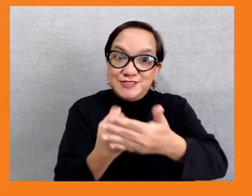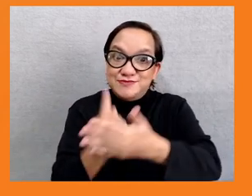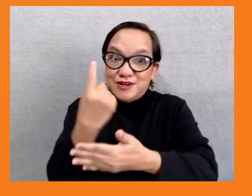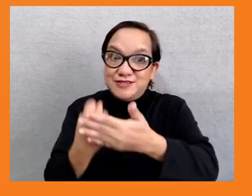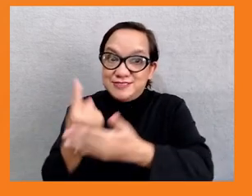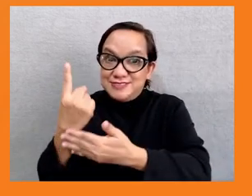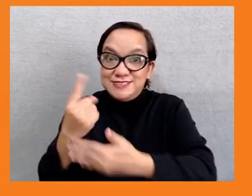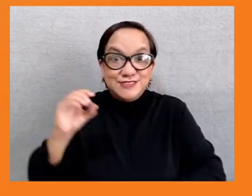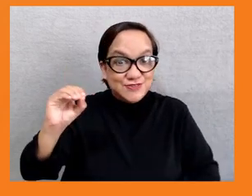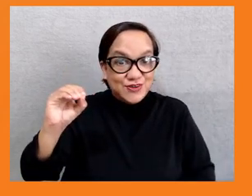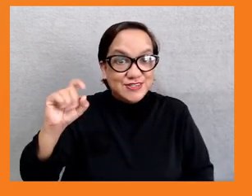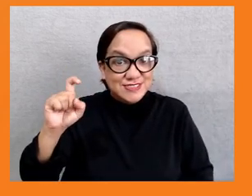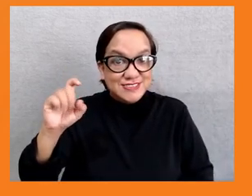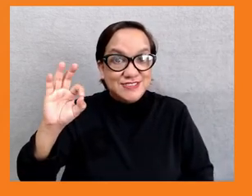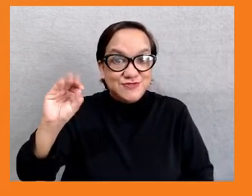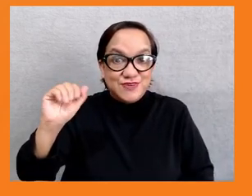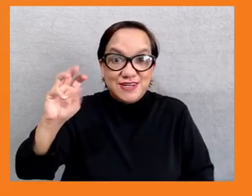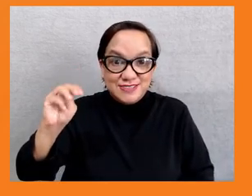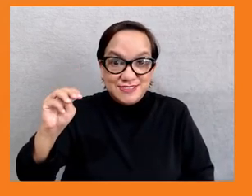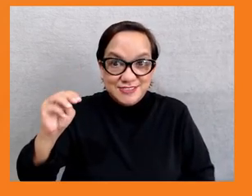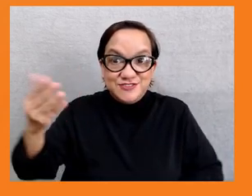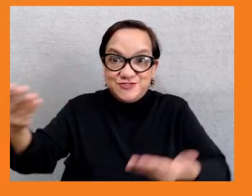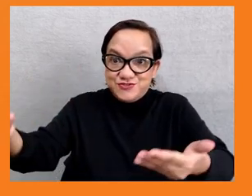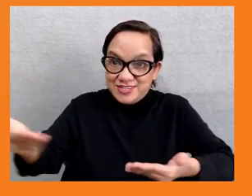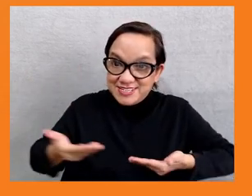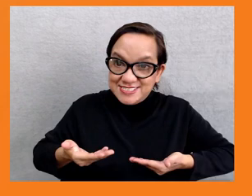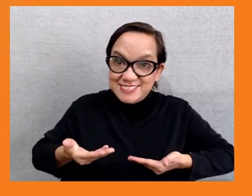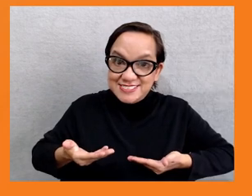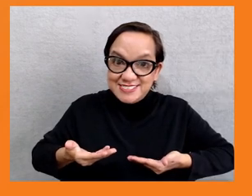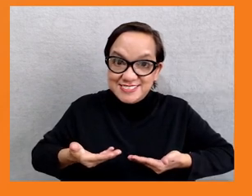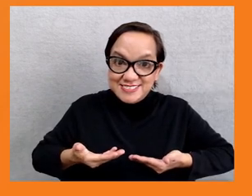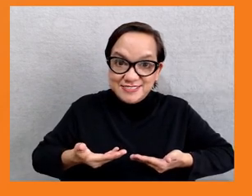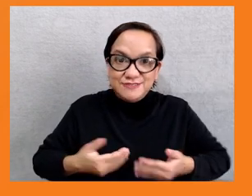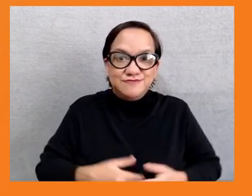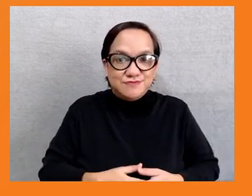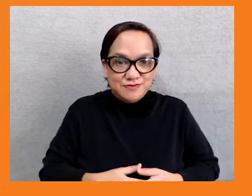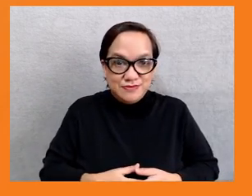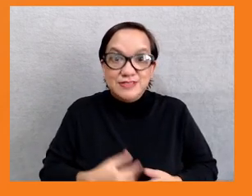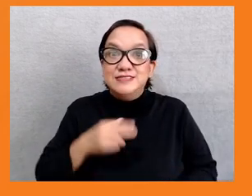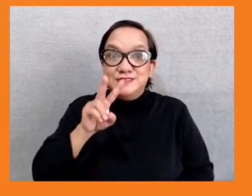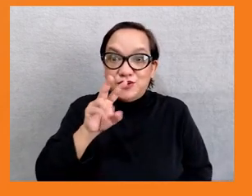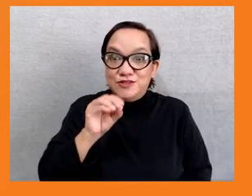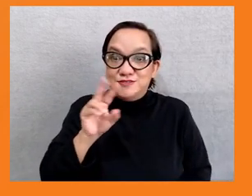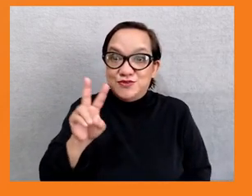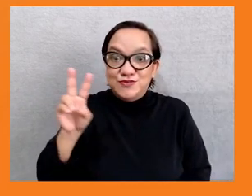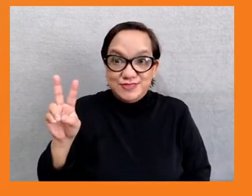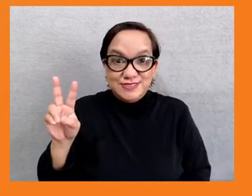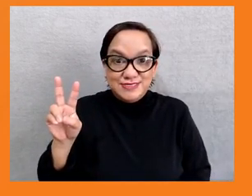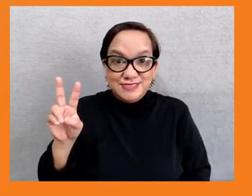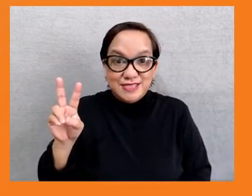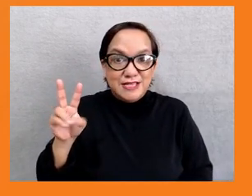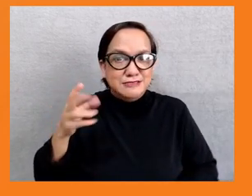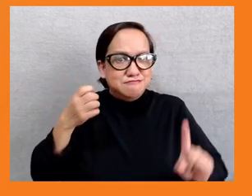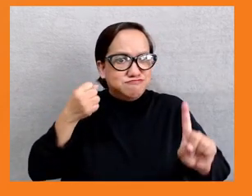invitation. This year, 2022 marks a special milestone in ADP's relationship with civil